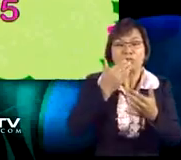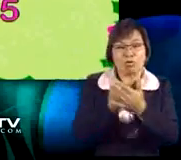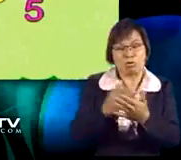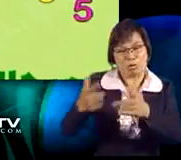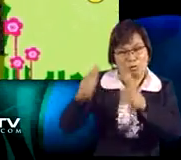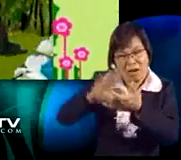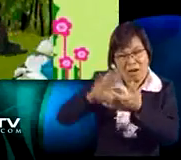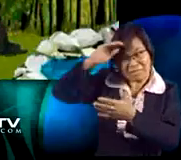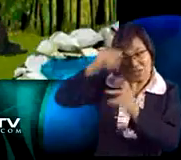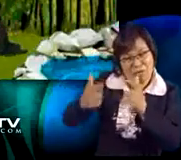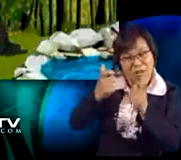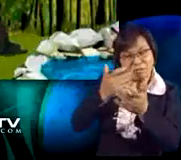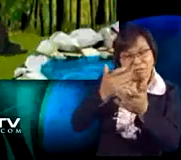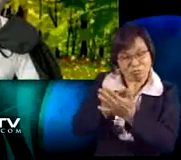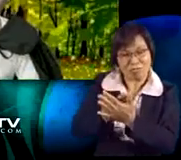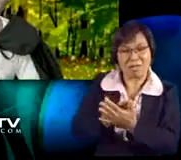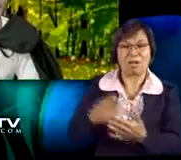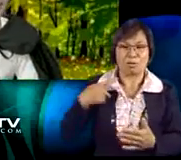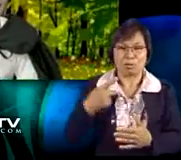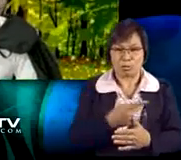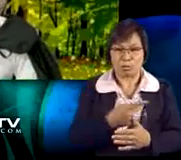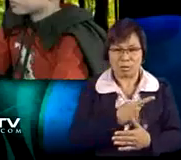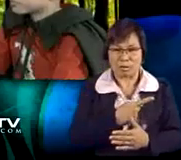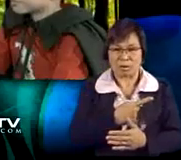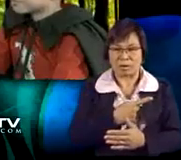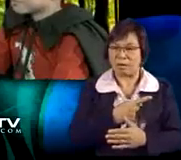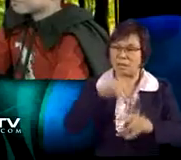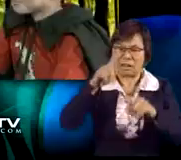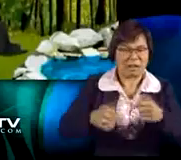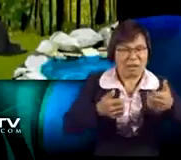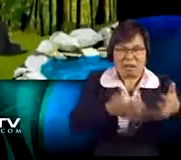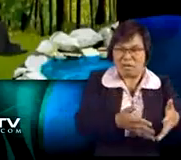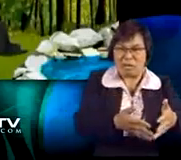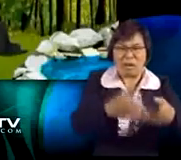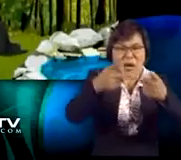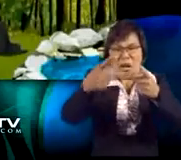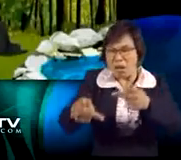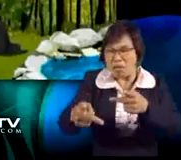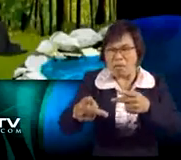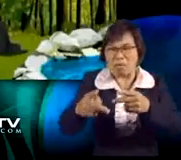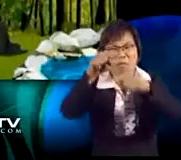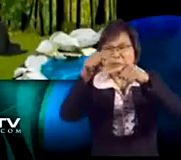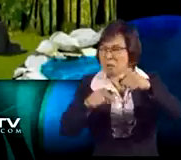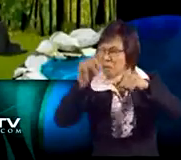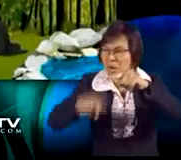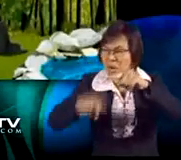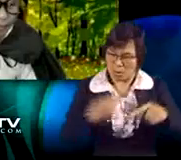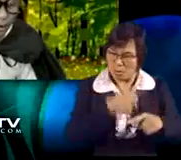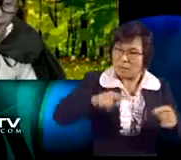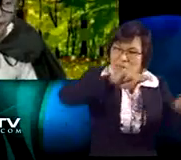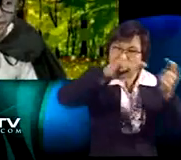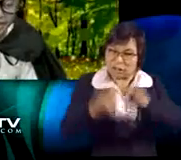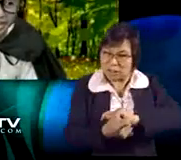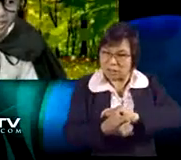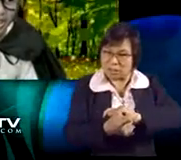denominator. Good. You are a fast learner, Nick. Remember, we can't leave your answer as an